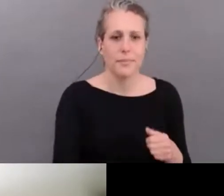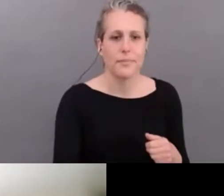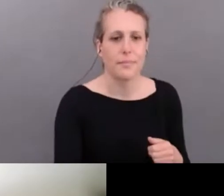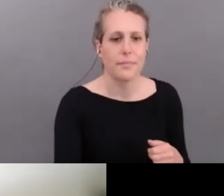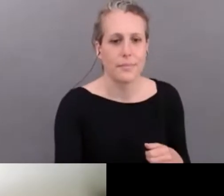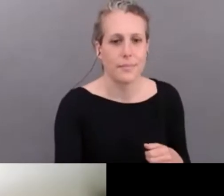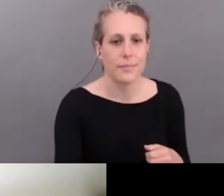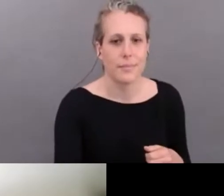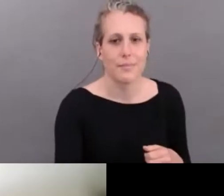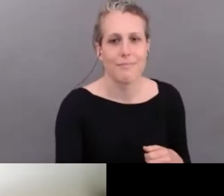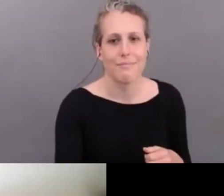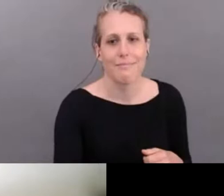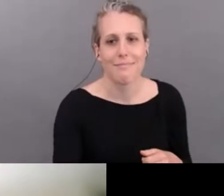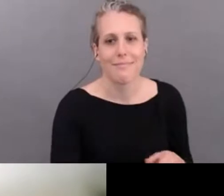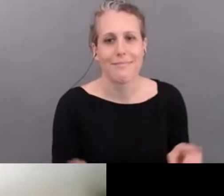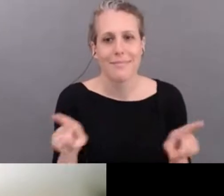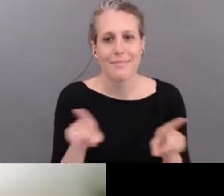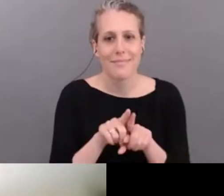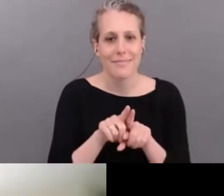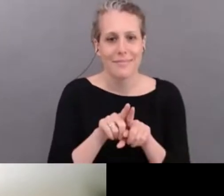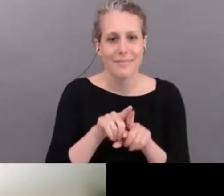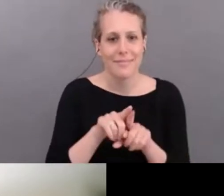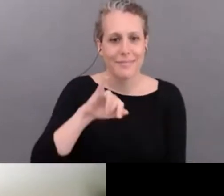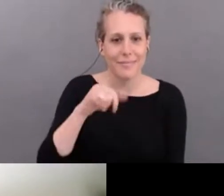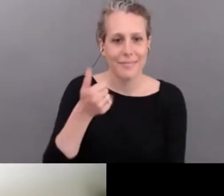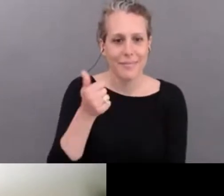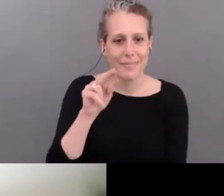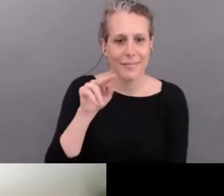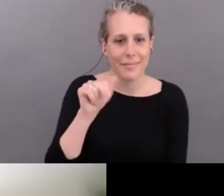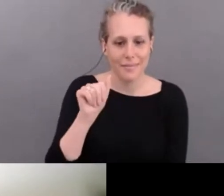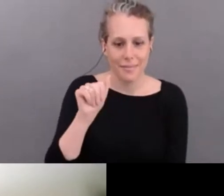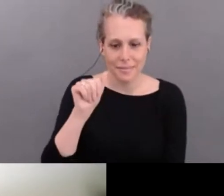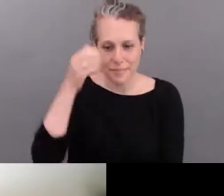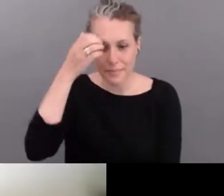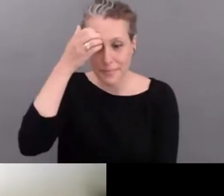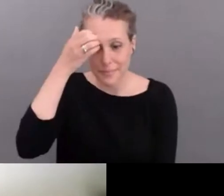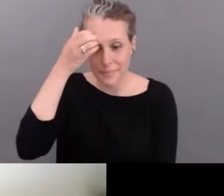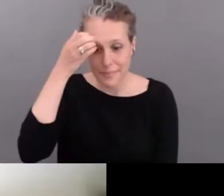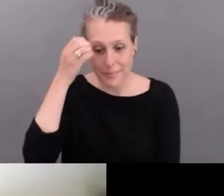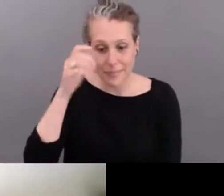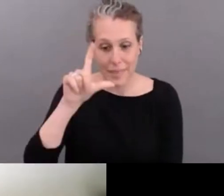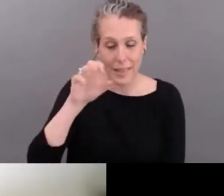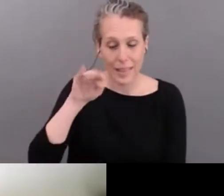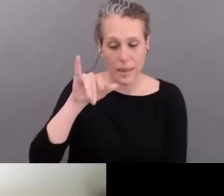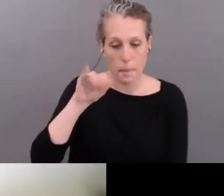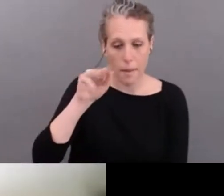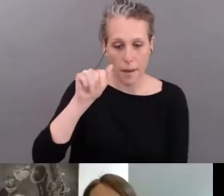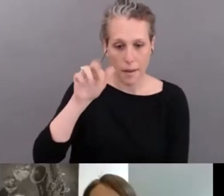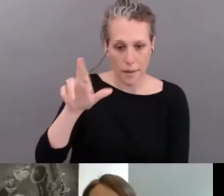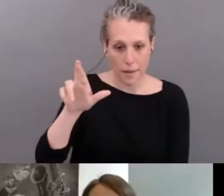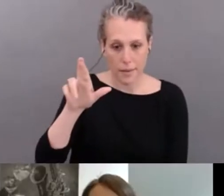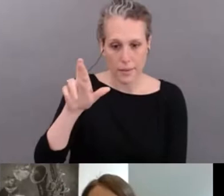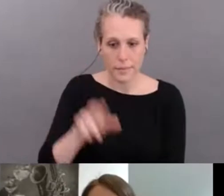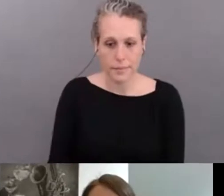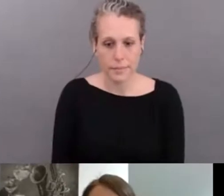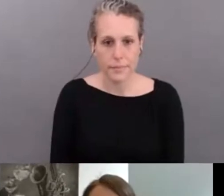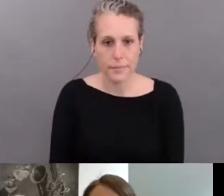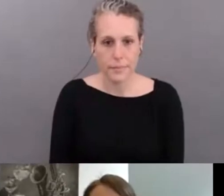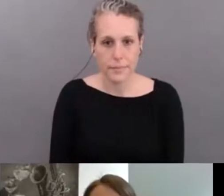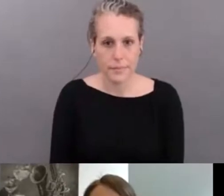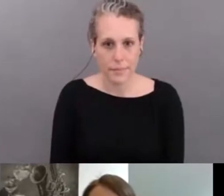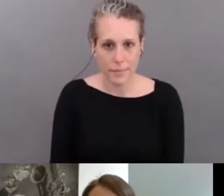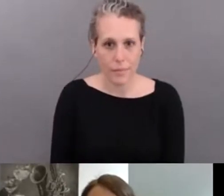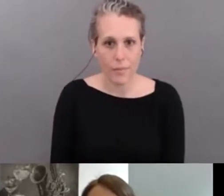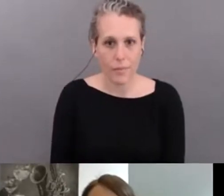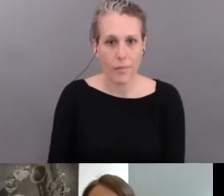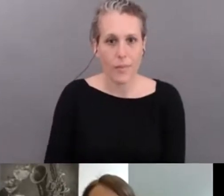here with me today hi yan um yana yanotova uh international relations